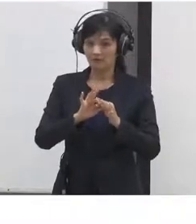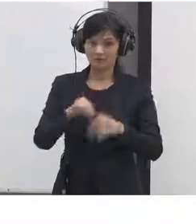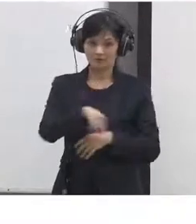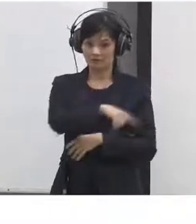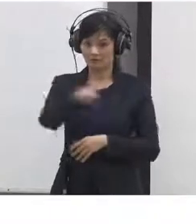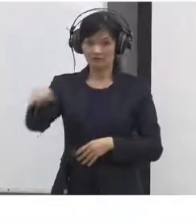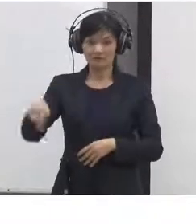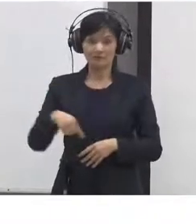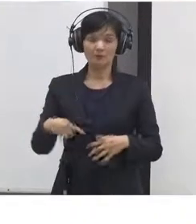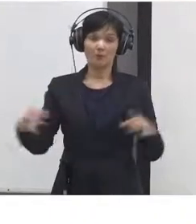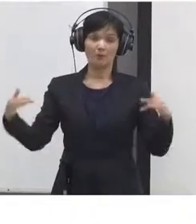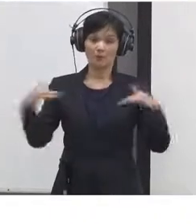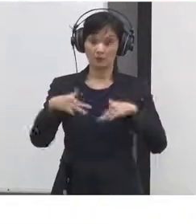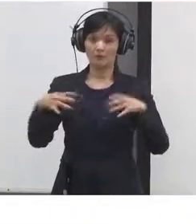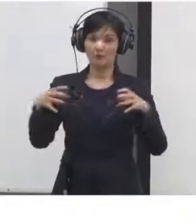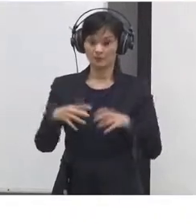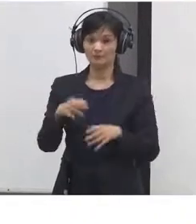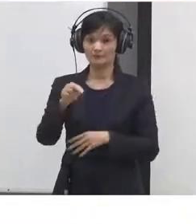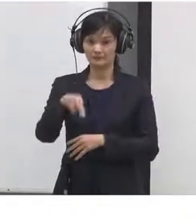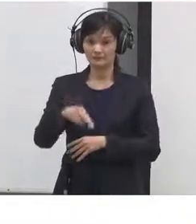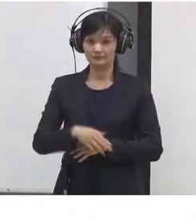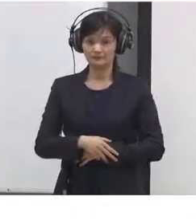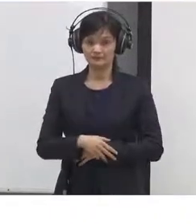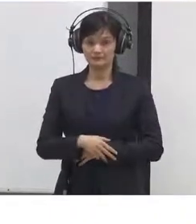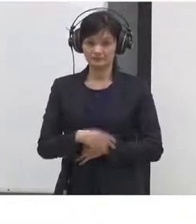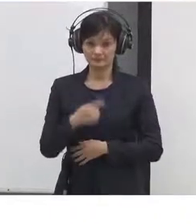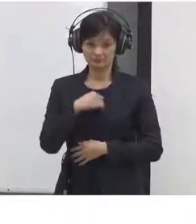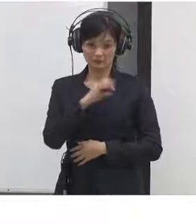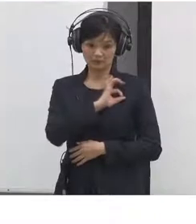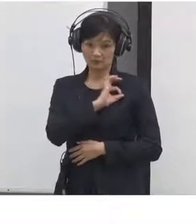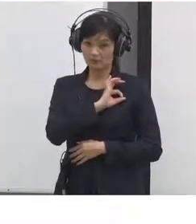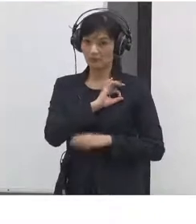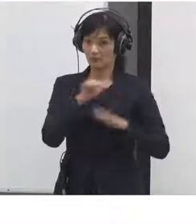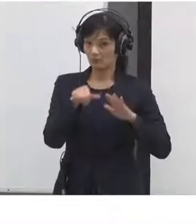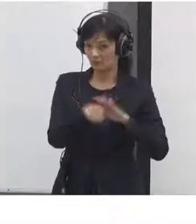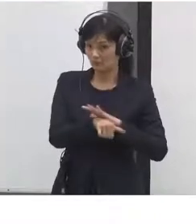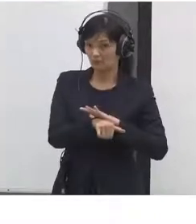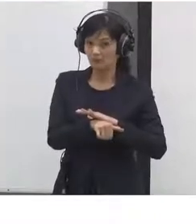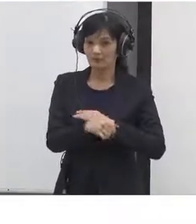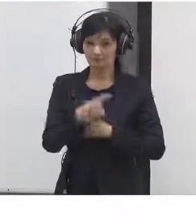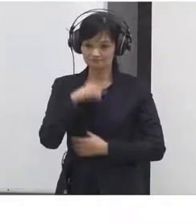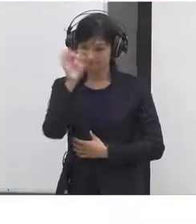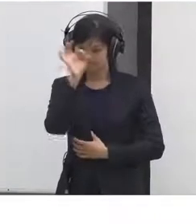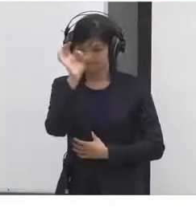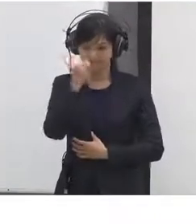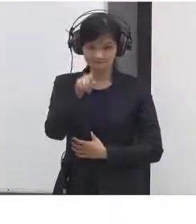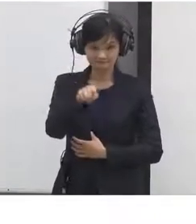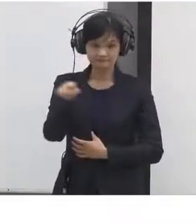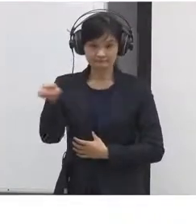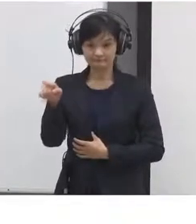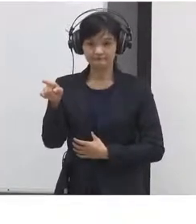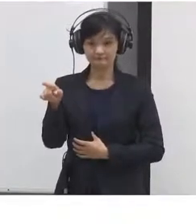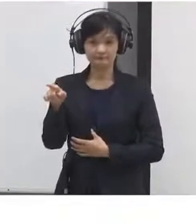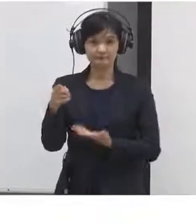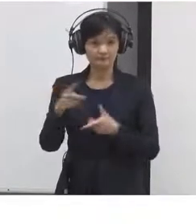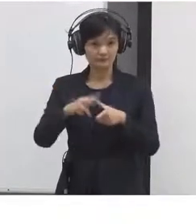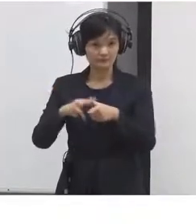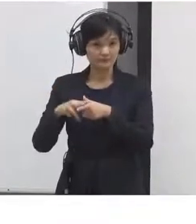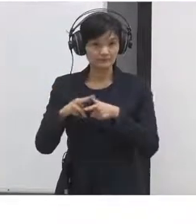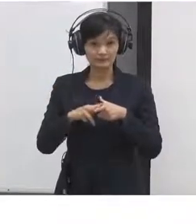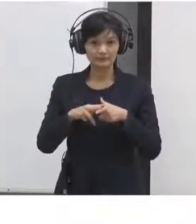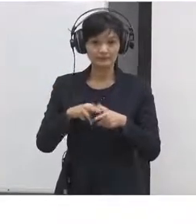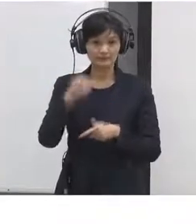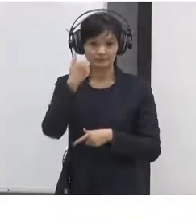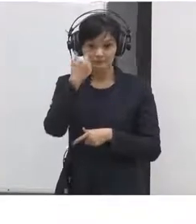in and also give them introductory content, help them find their place, then there's additional kind